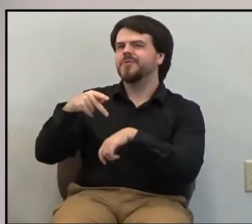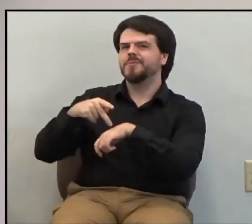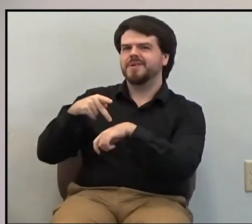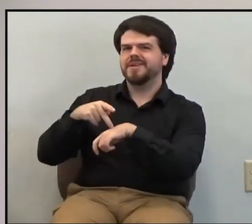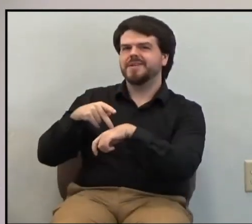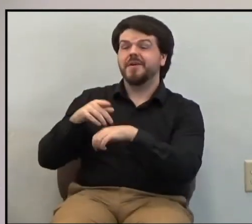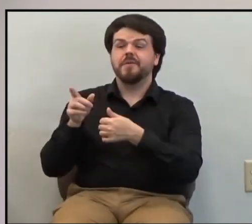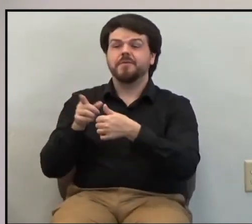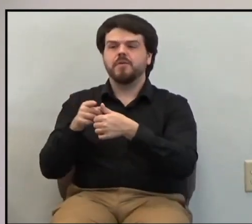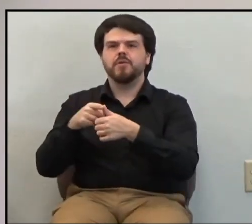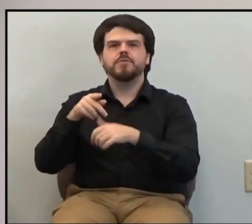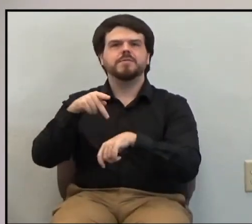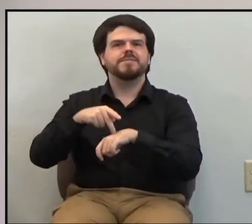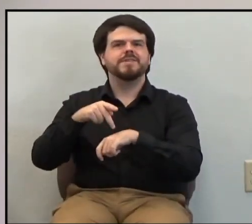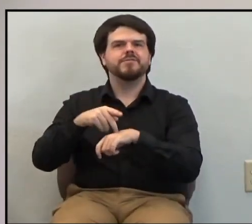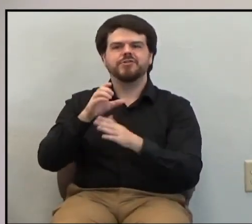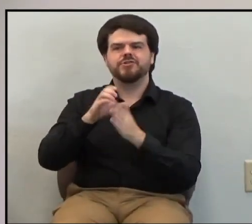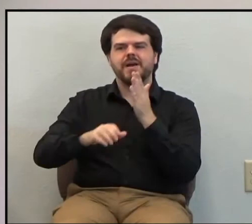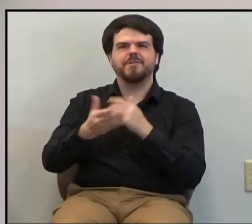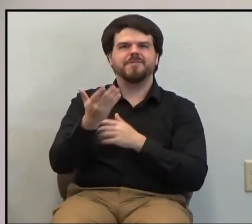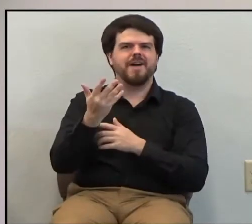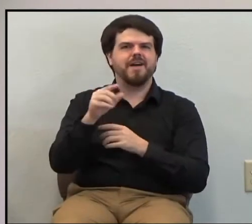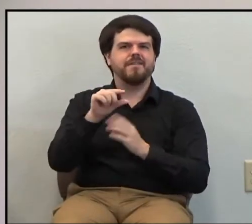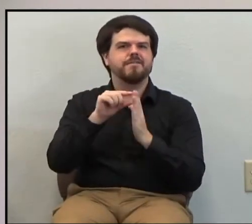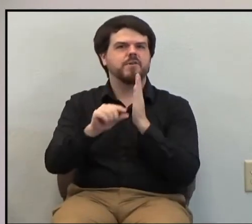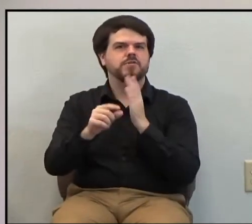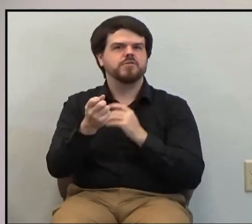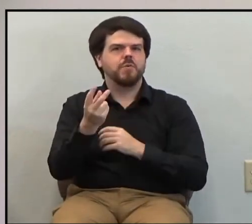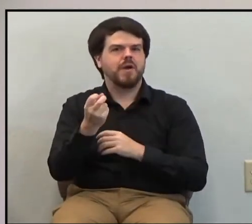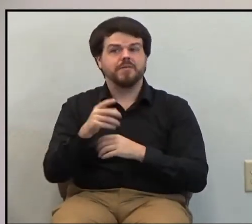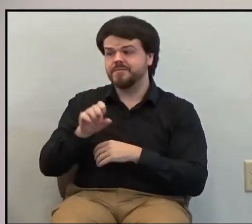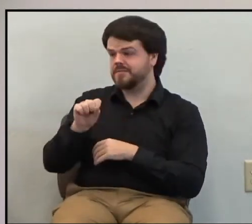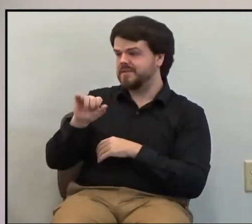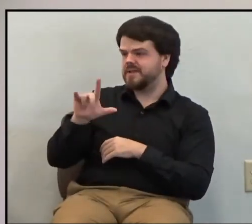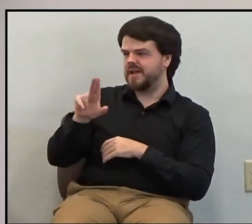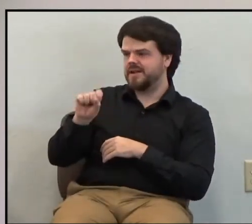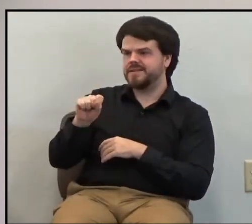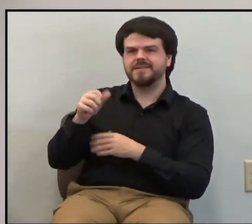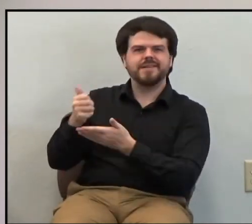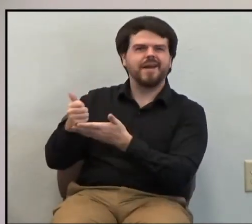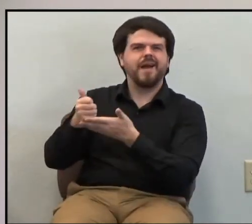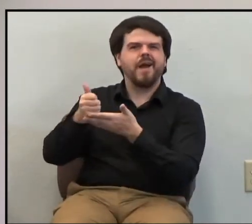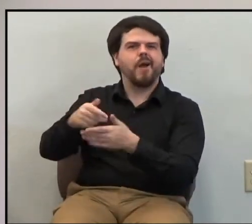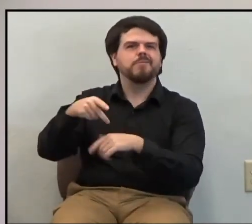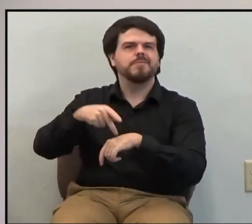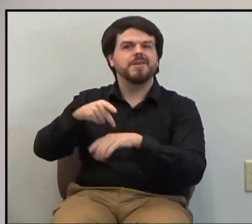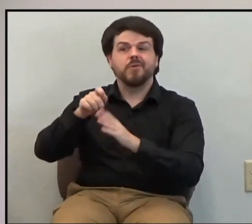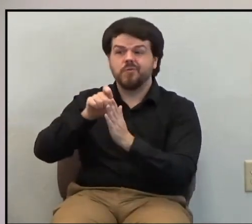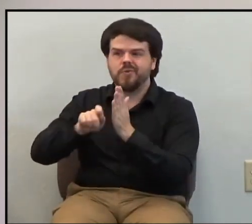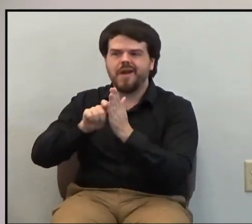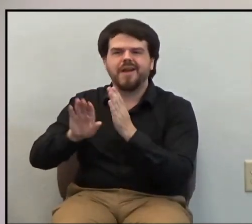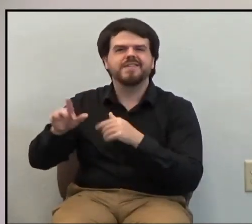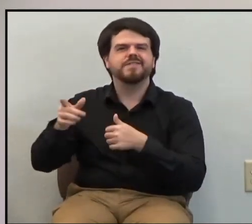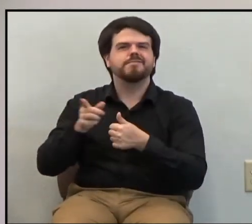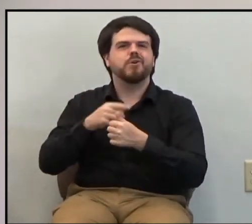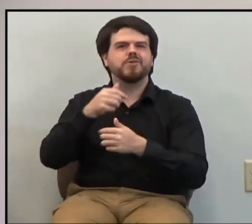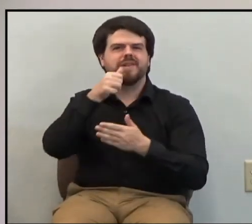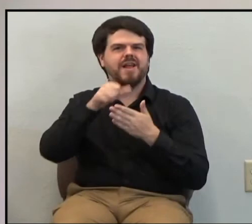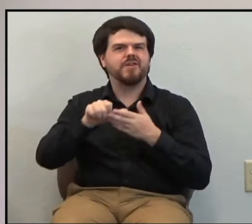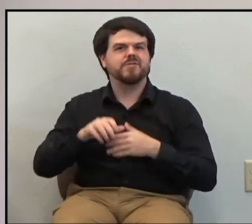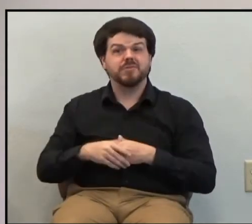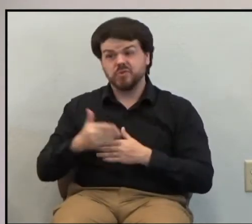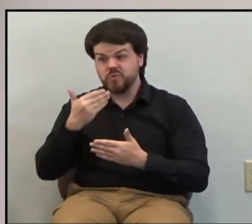5, verse 12 that Silas helped Peter write his first letter. As I mentioned, that's why it was such pretty